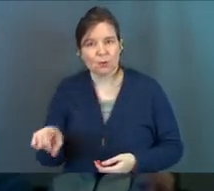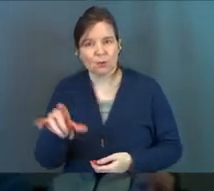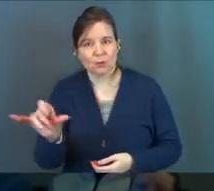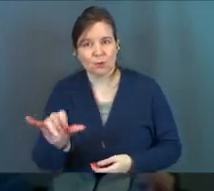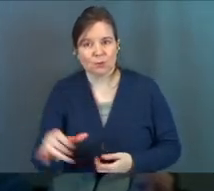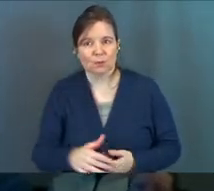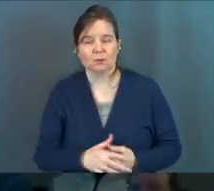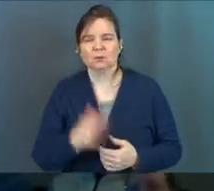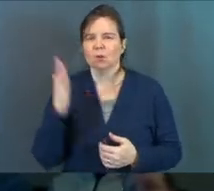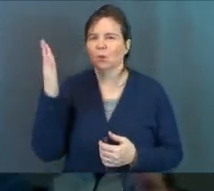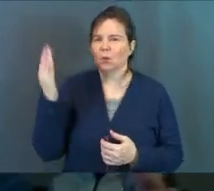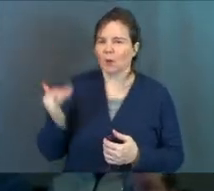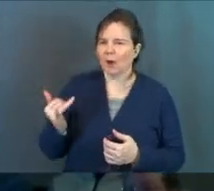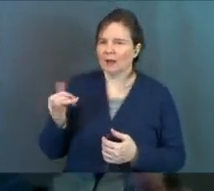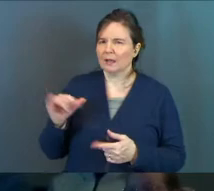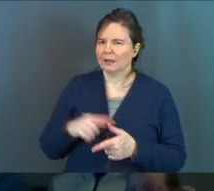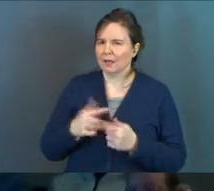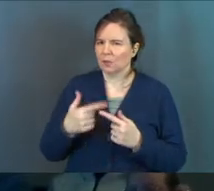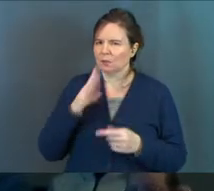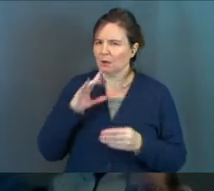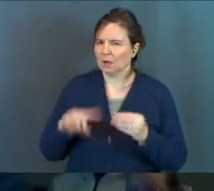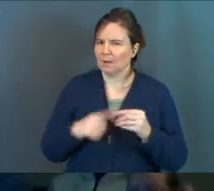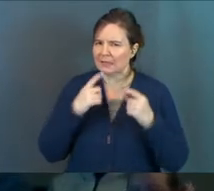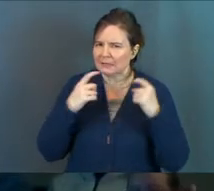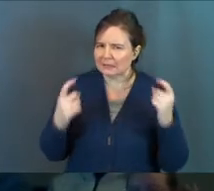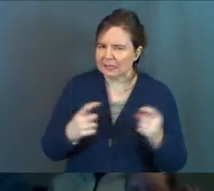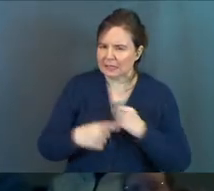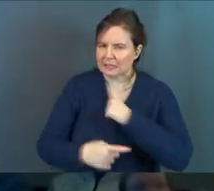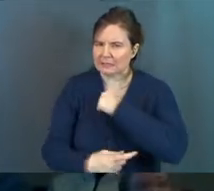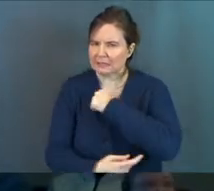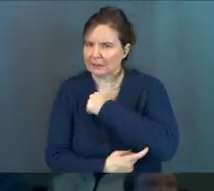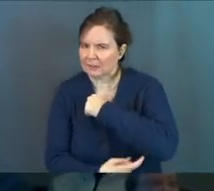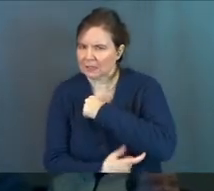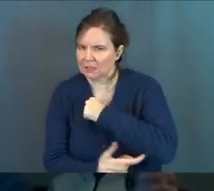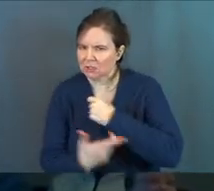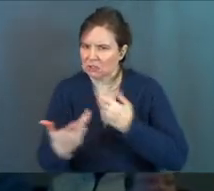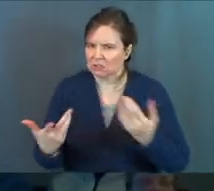So why in the world then are we talking about sin and temptation?